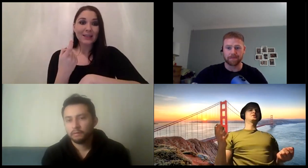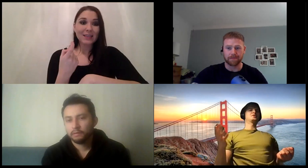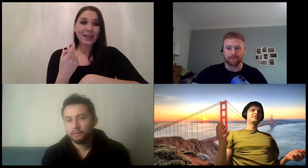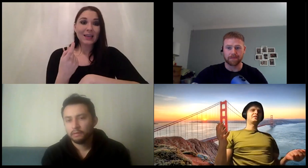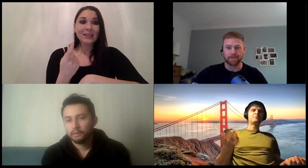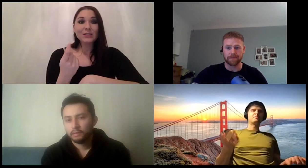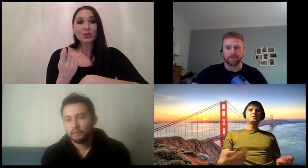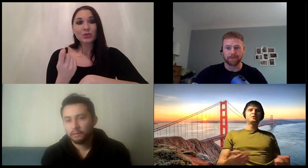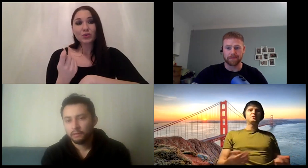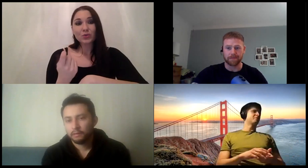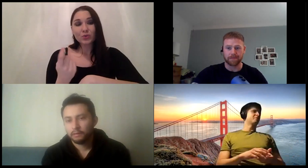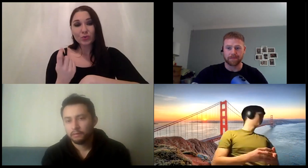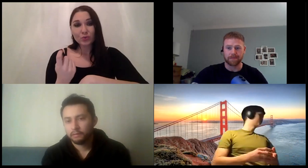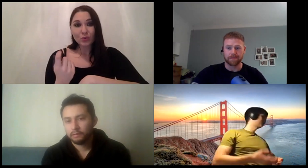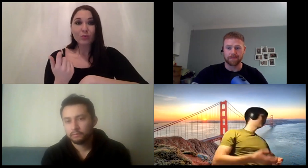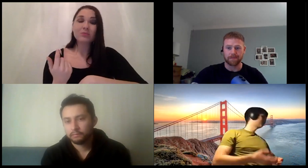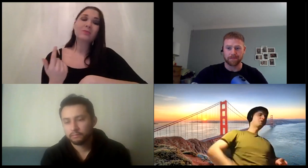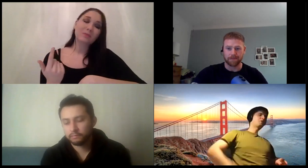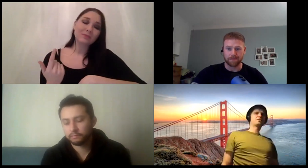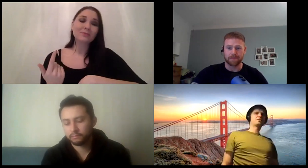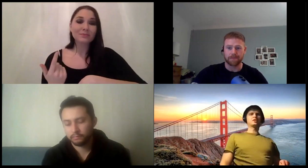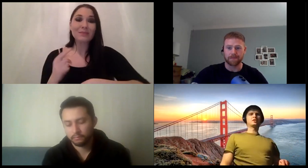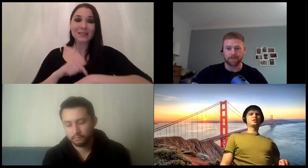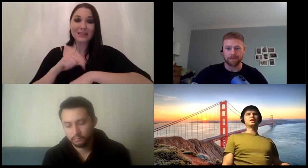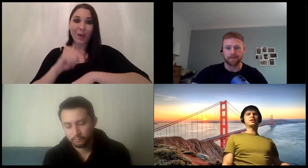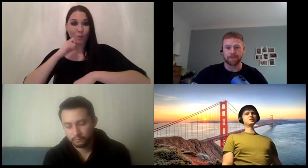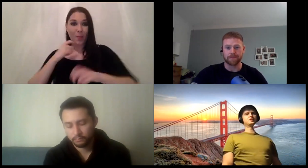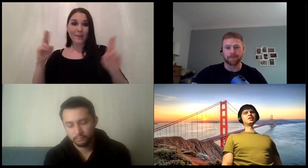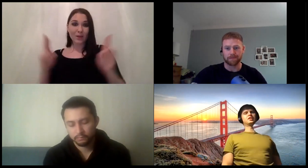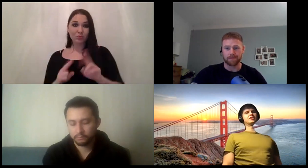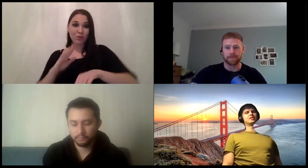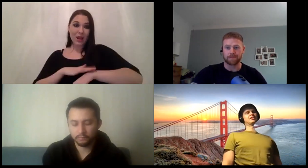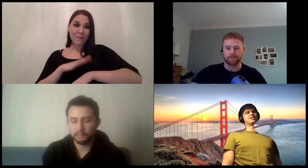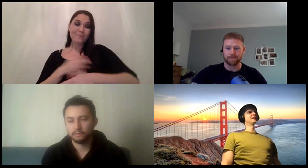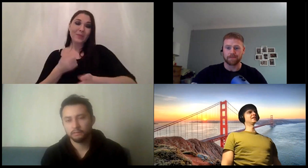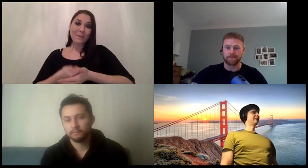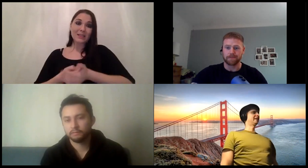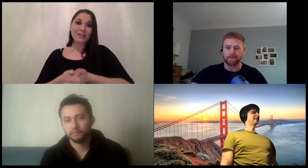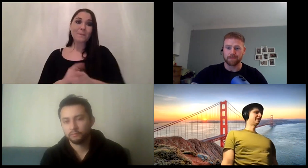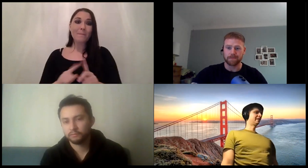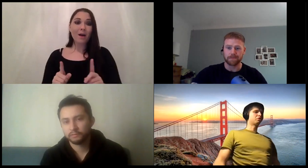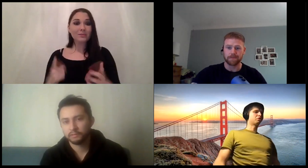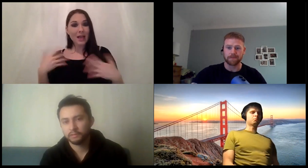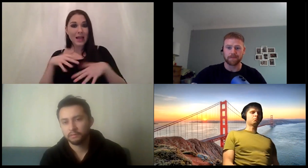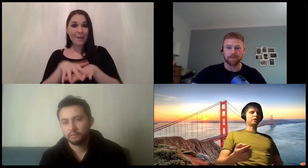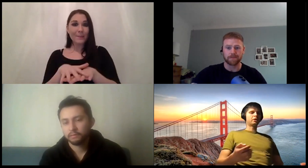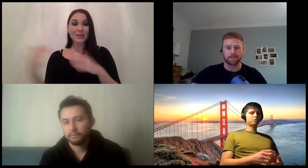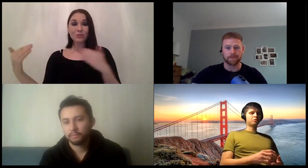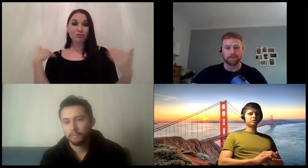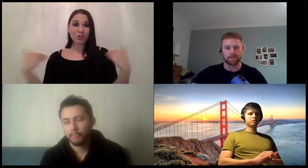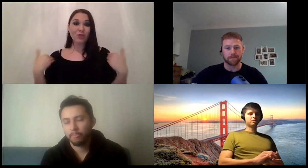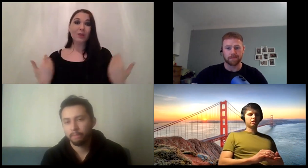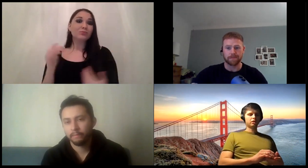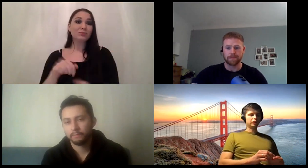my time is going to be even more limited but i also love to collaborate on certain ideas like this and yeah just reach out best way to reach me is